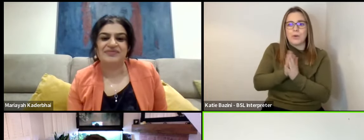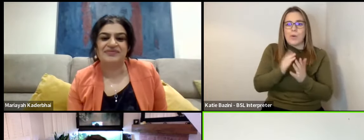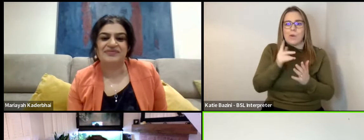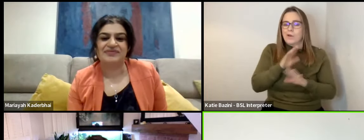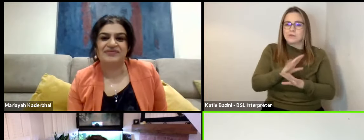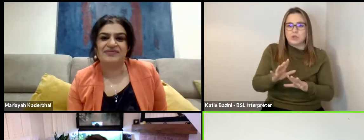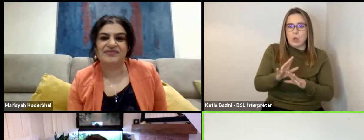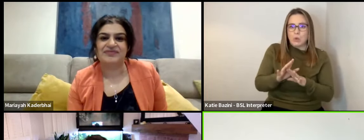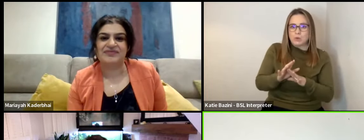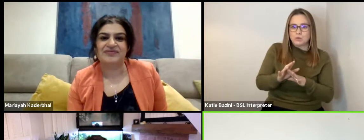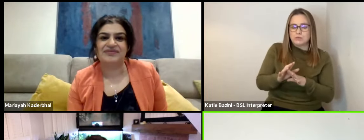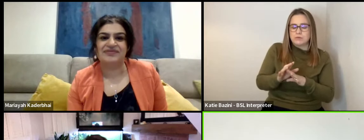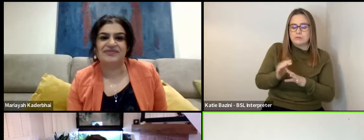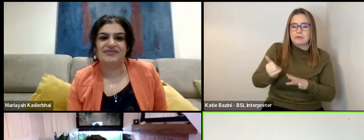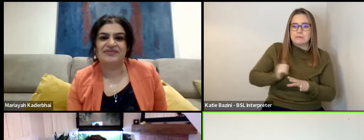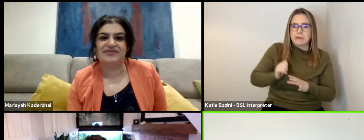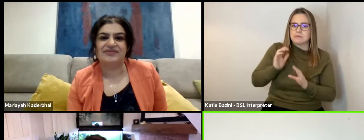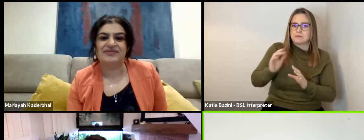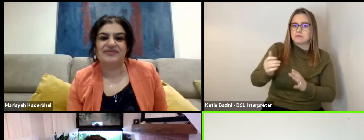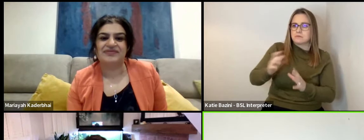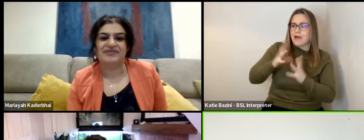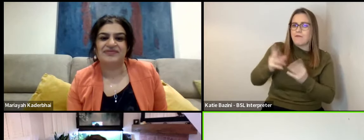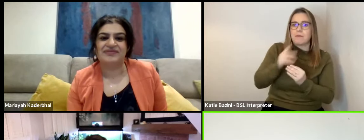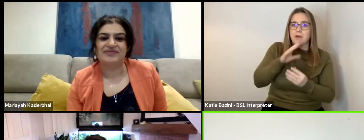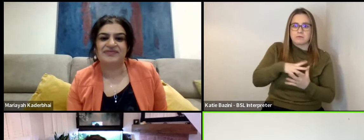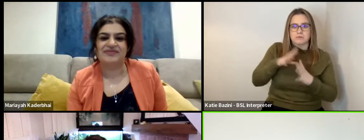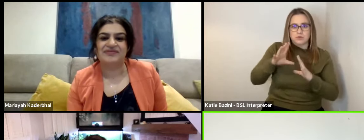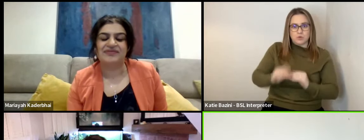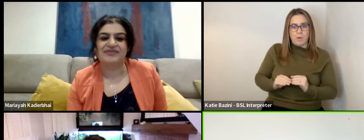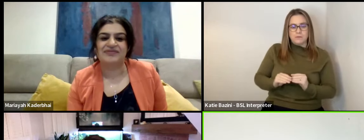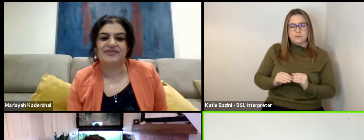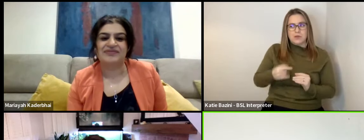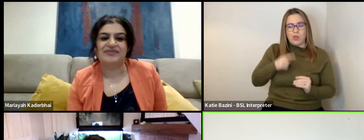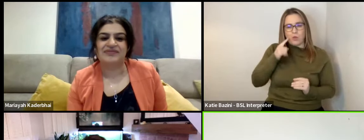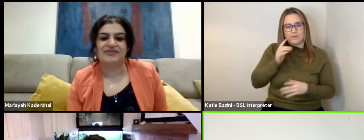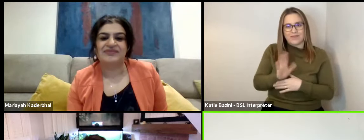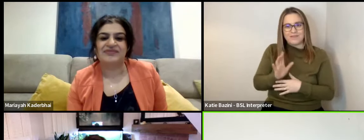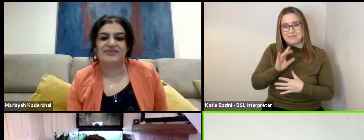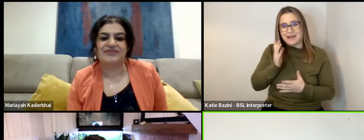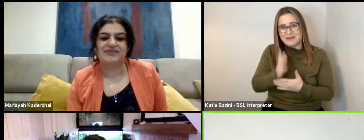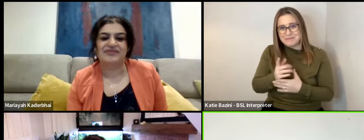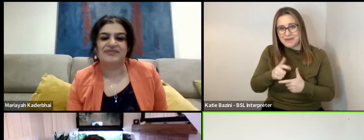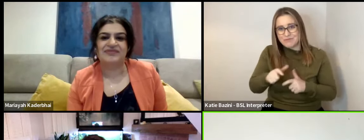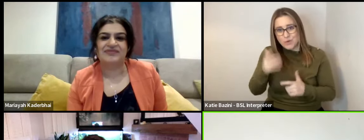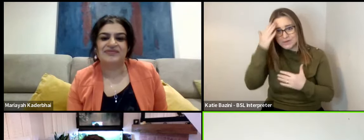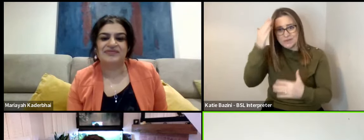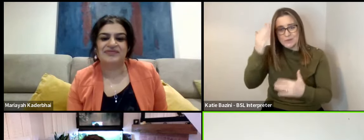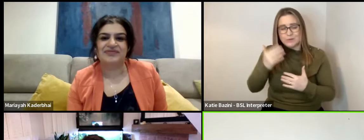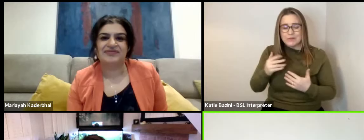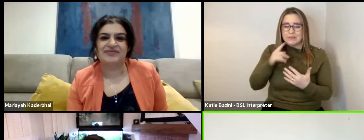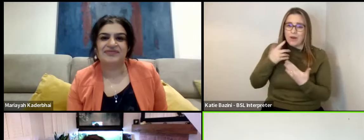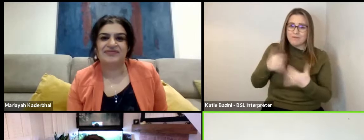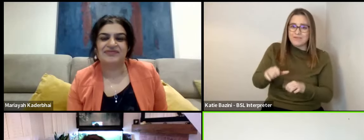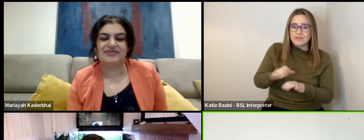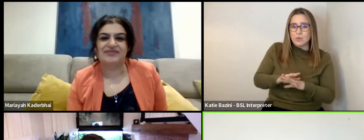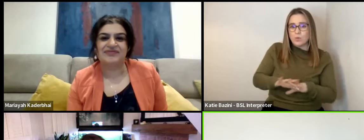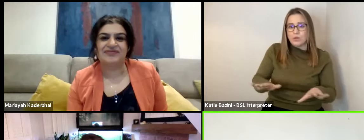any of it for granted because it was taken away for a while and it looked like the film might be in real peril of not being completed